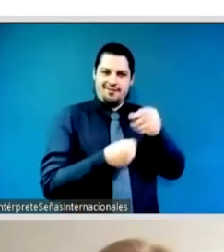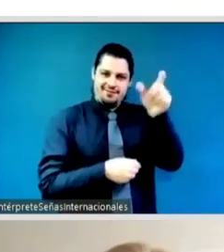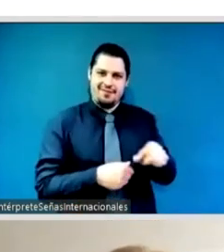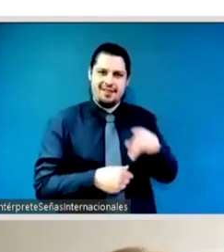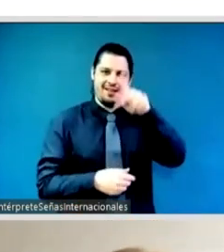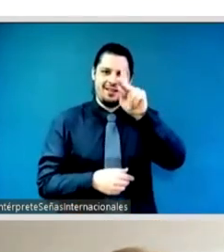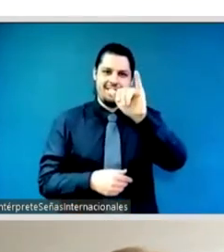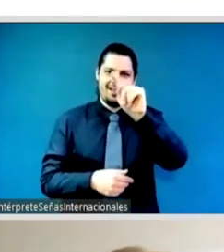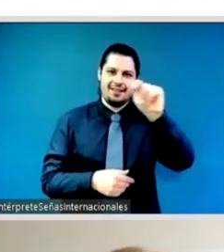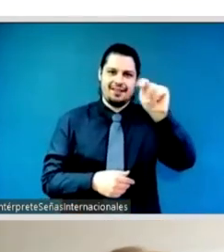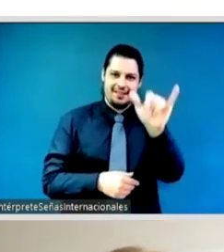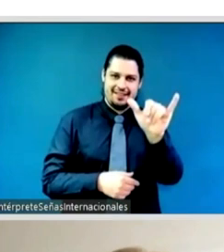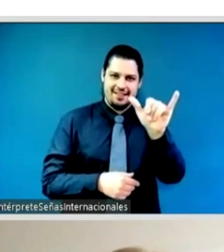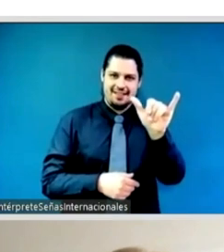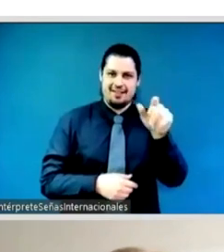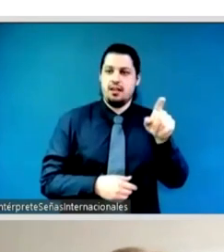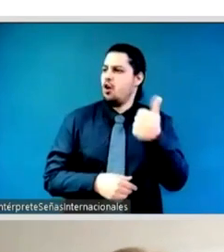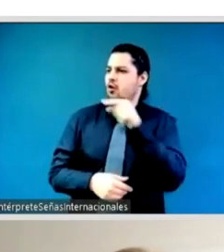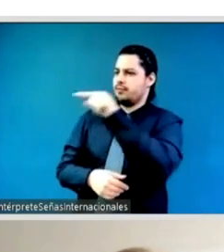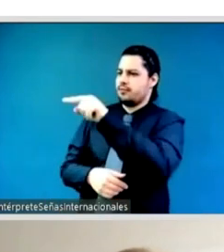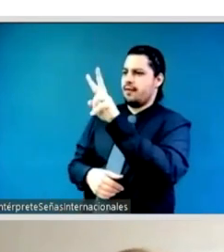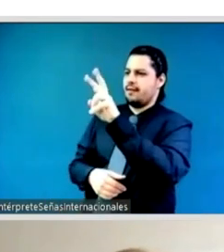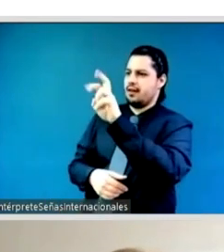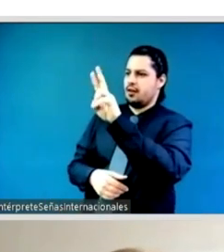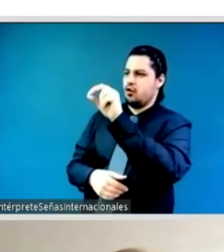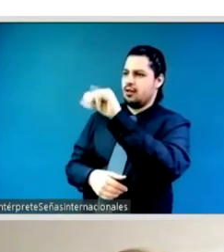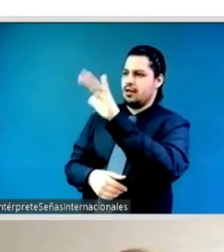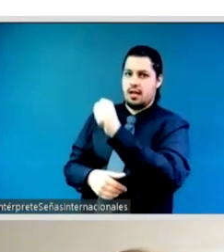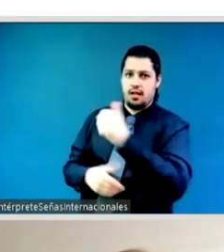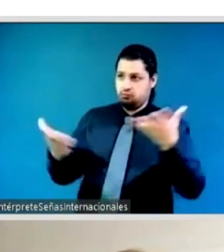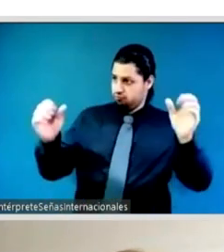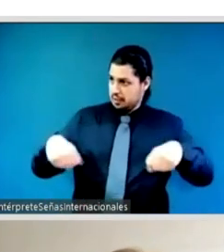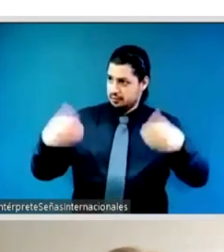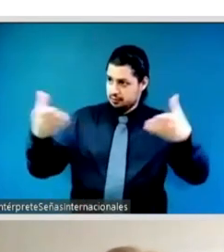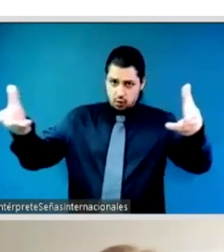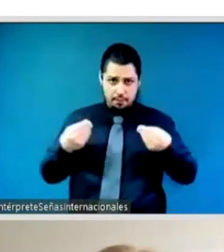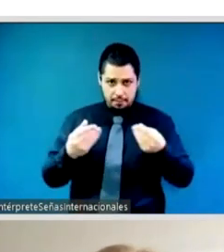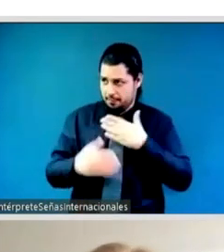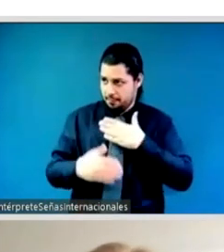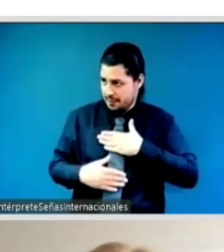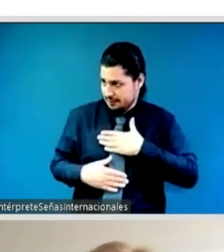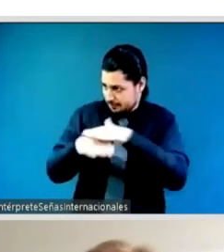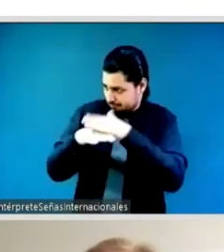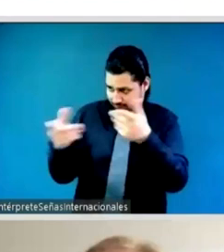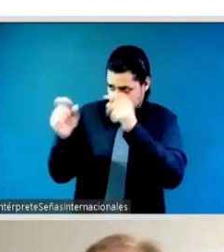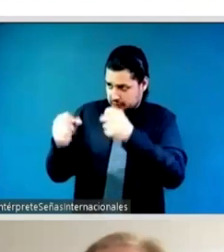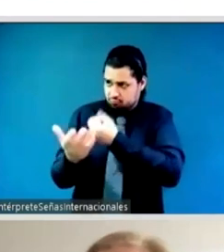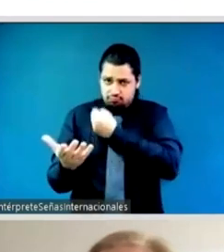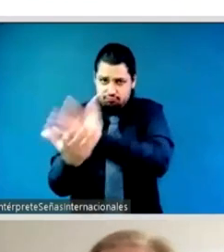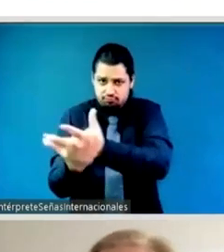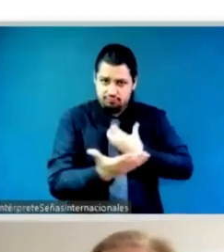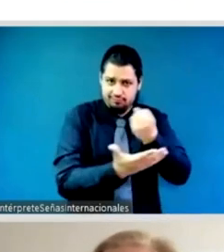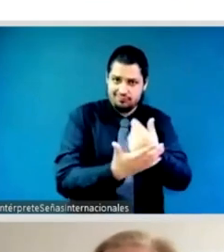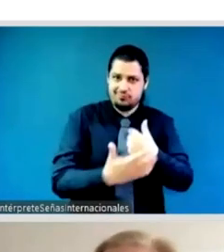recommend for realizing our vision kitty you mentioned some examples earlier could you give us examples of some of the game changing